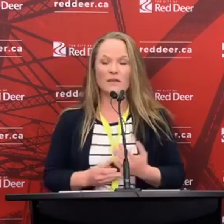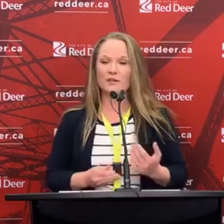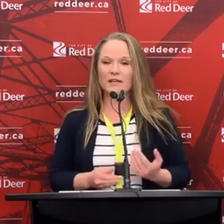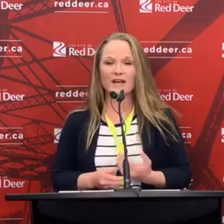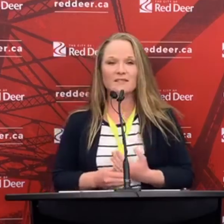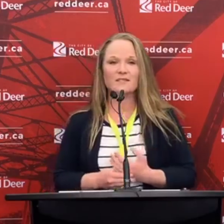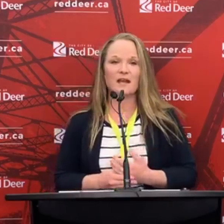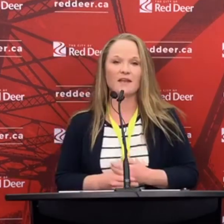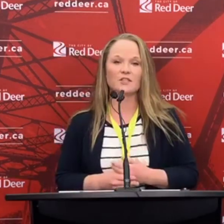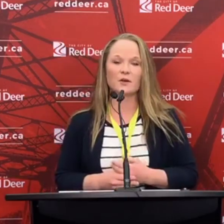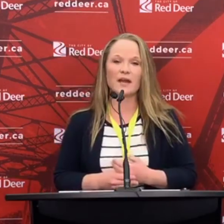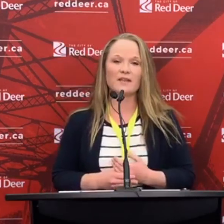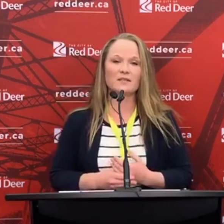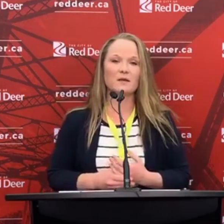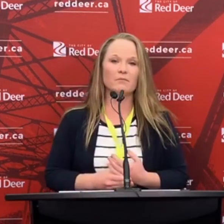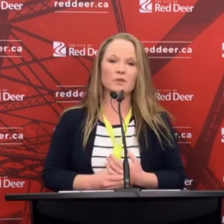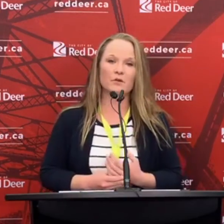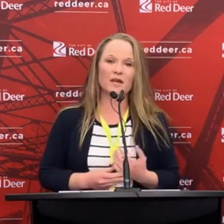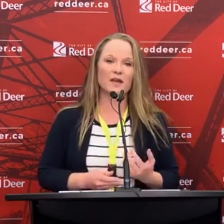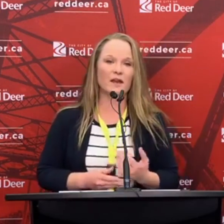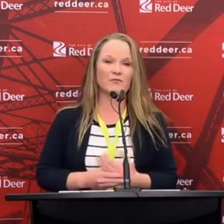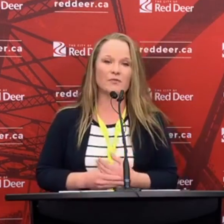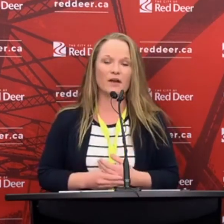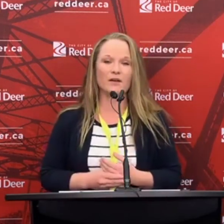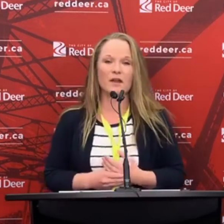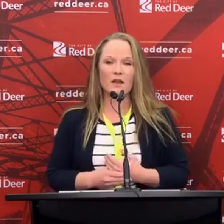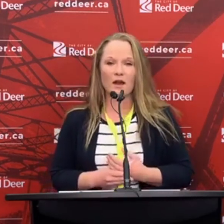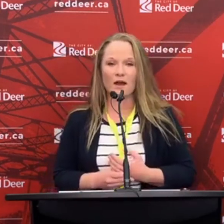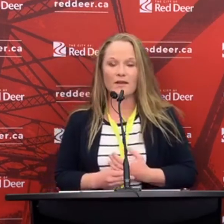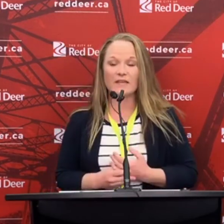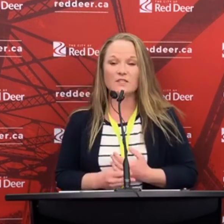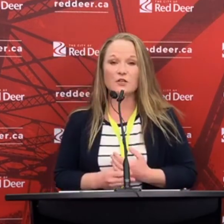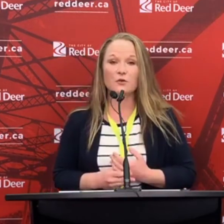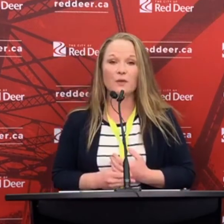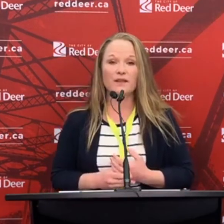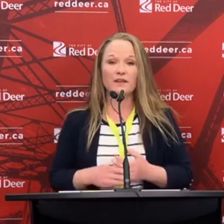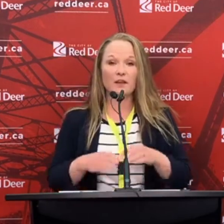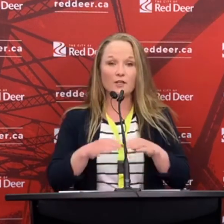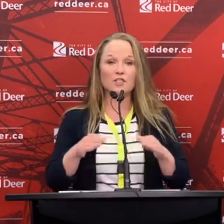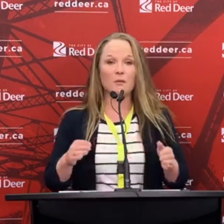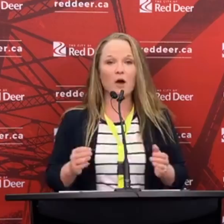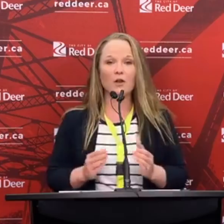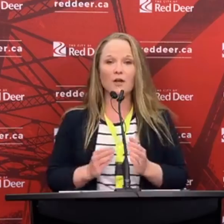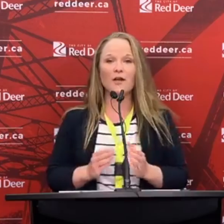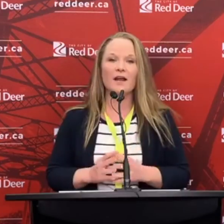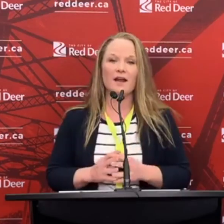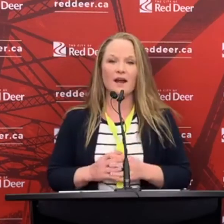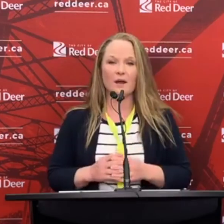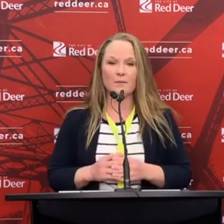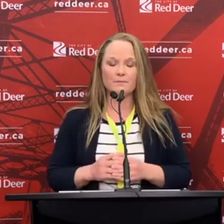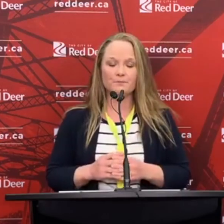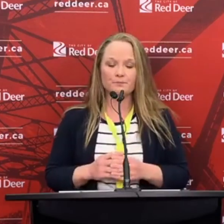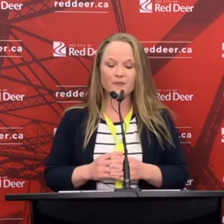with their kids and create some unique and fun things to do within their smaller